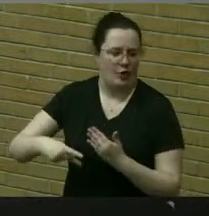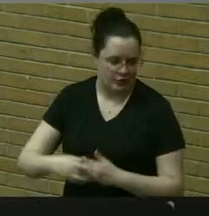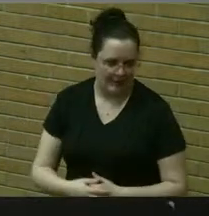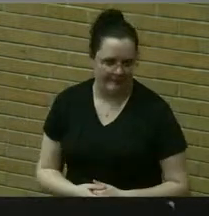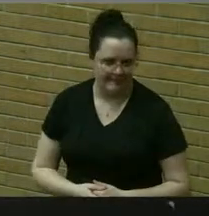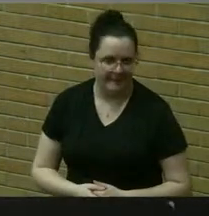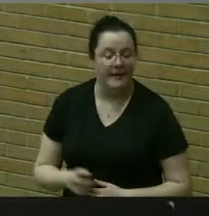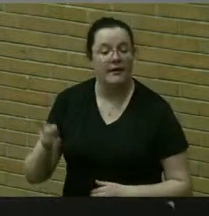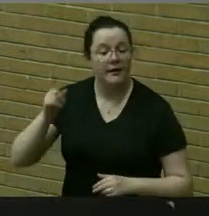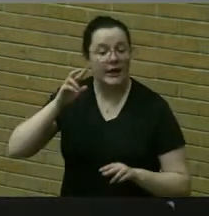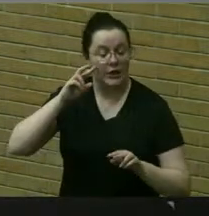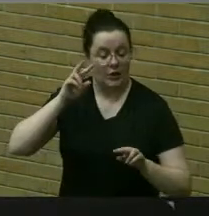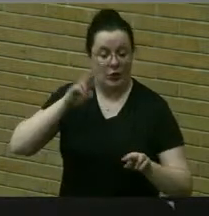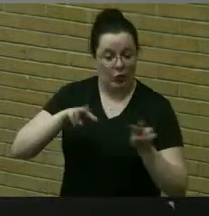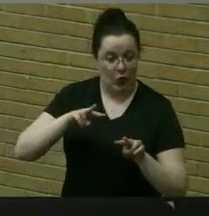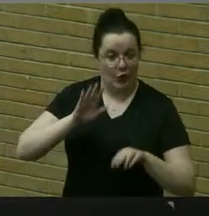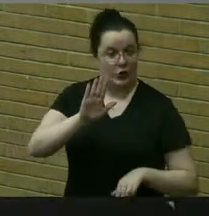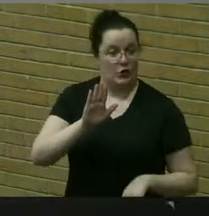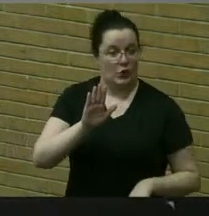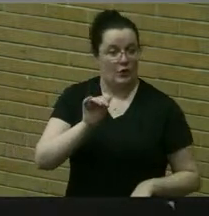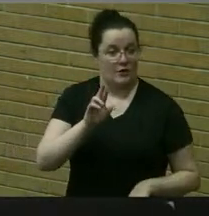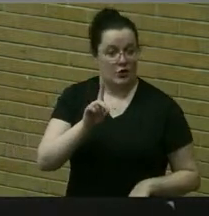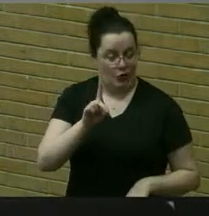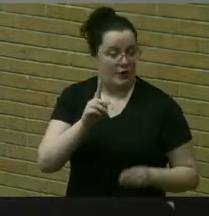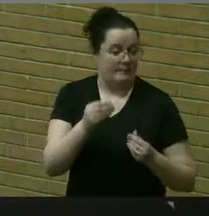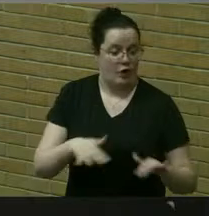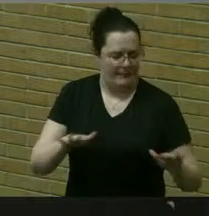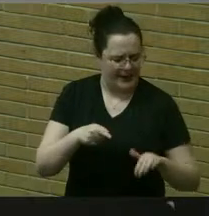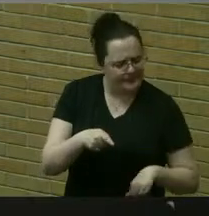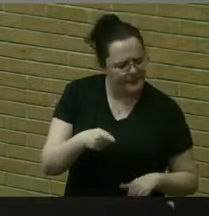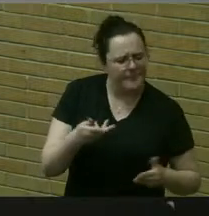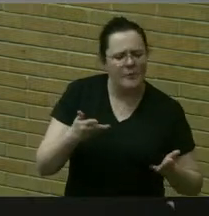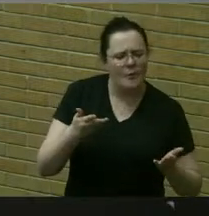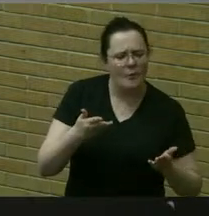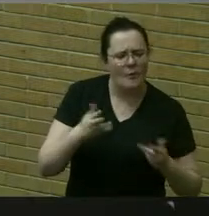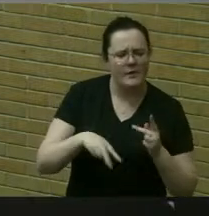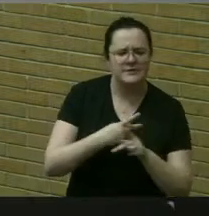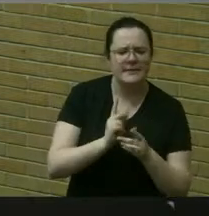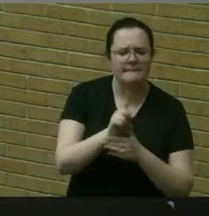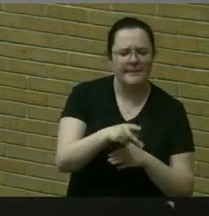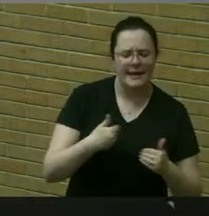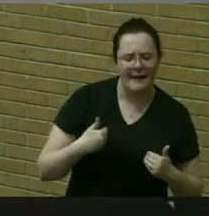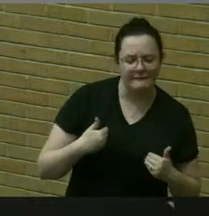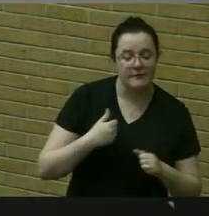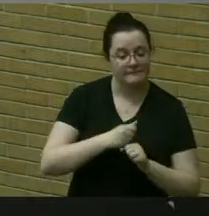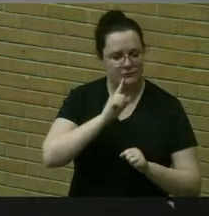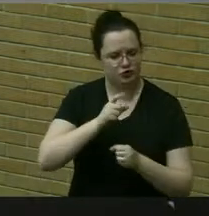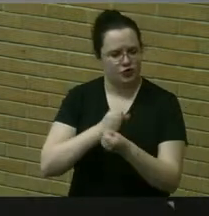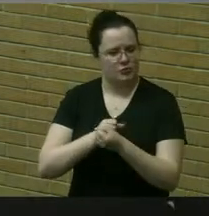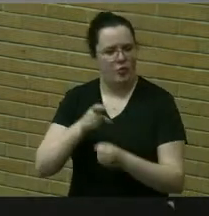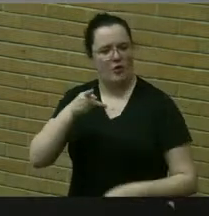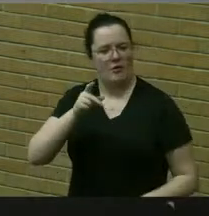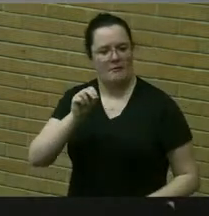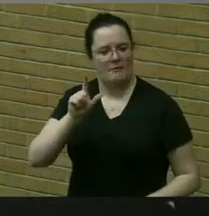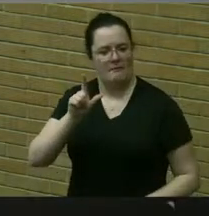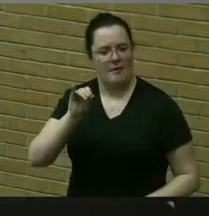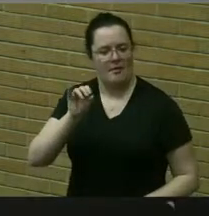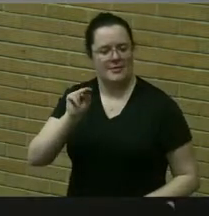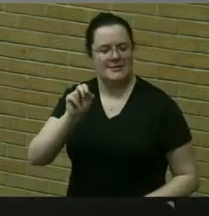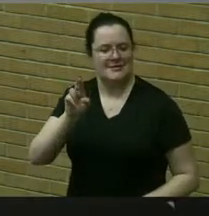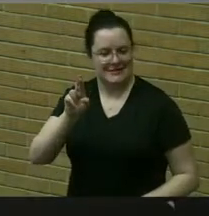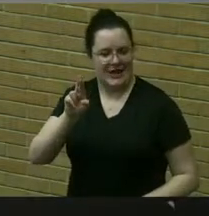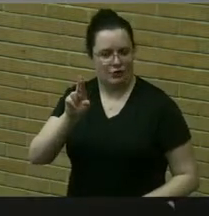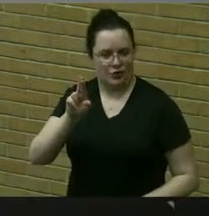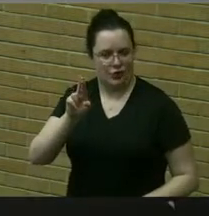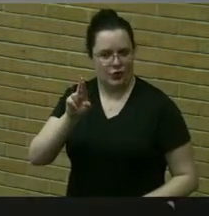assessing what you have in your your property ensuring that you are supporting pollinators and learning how